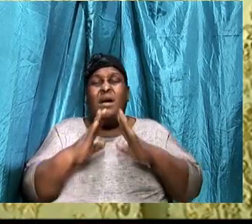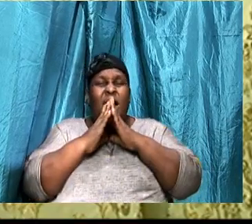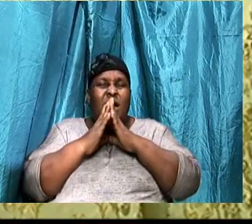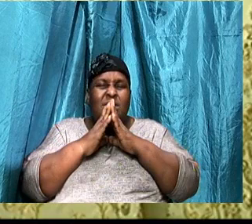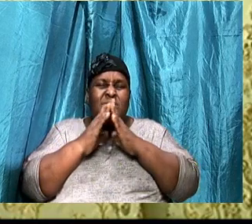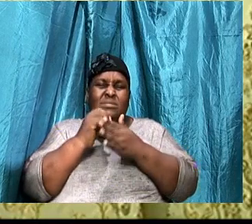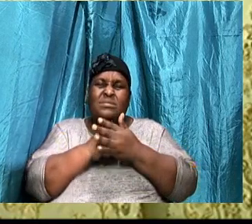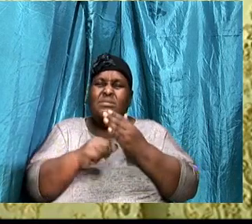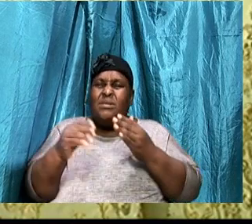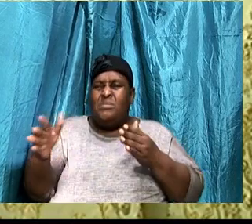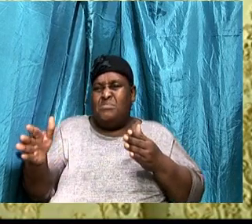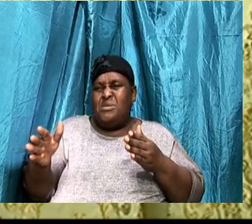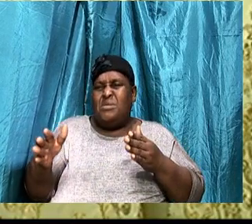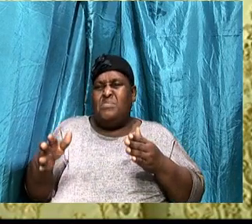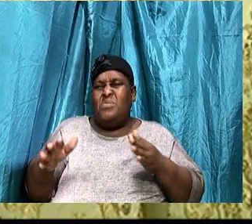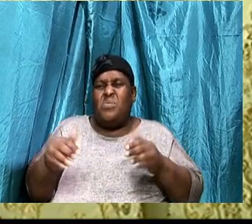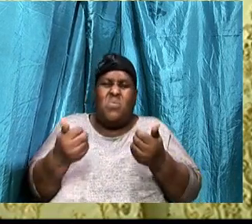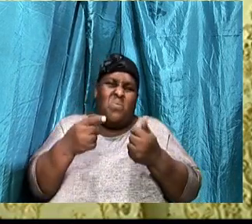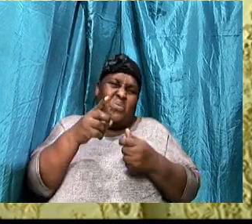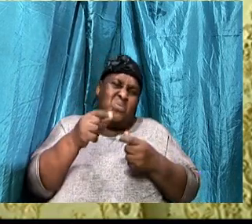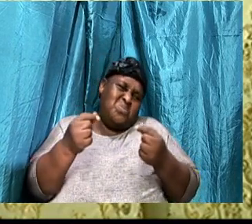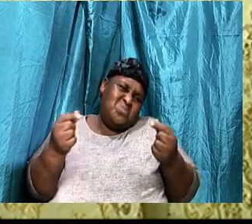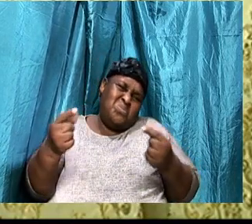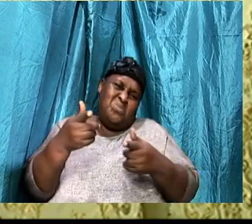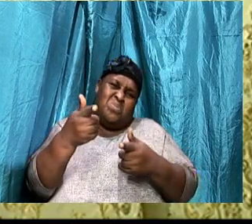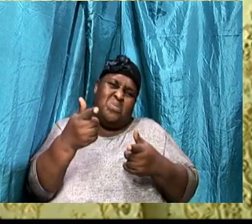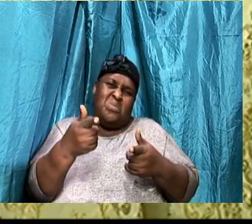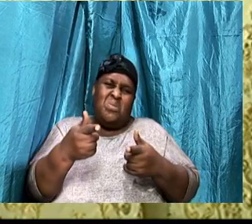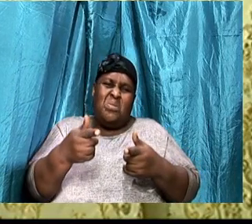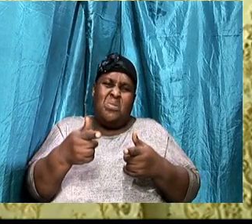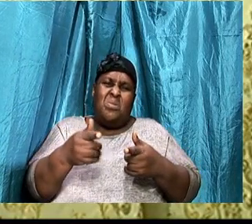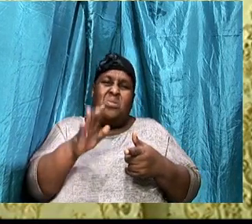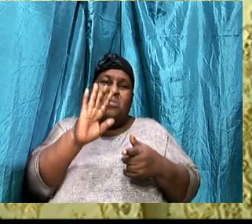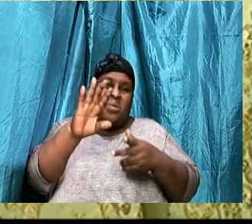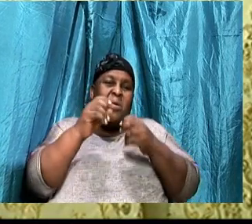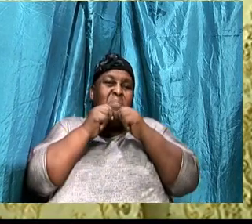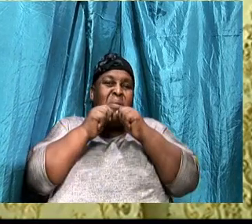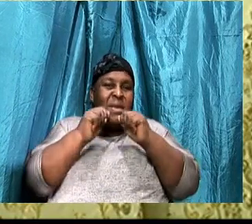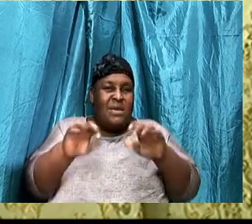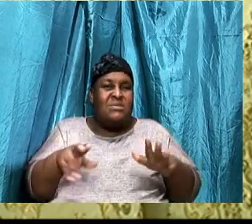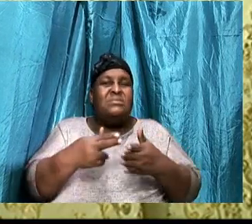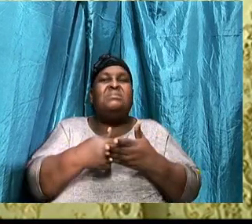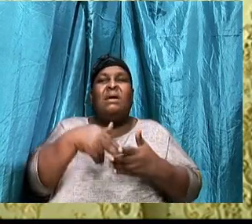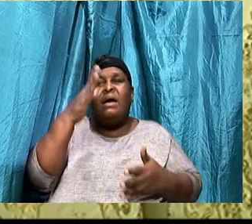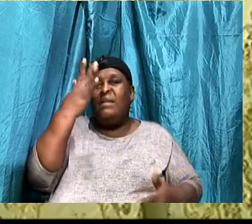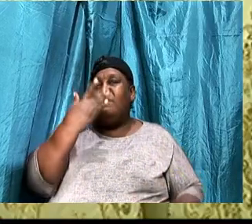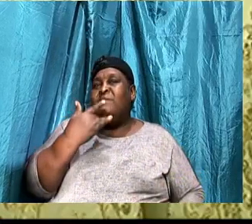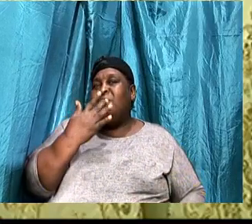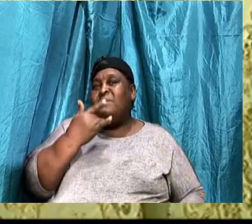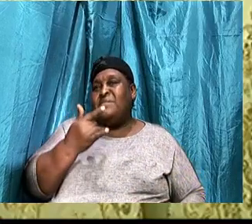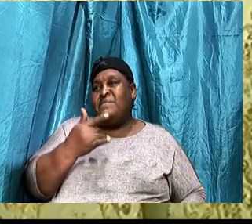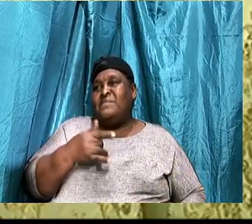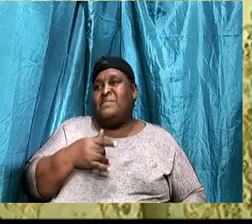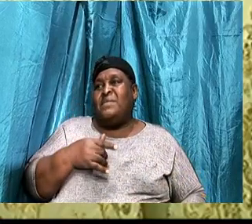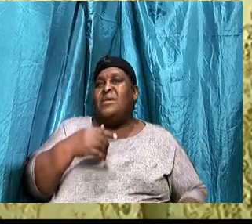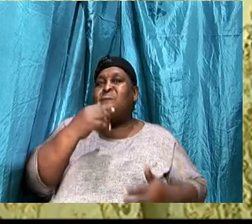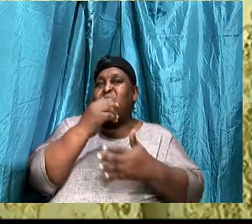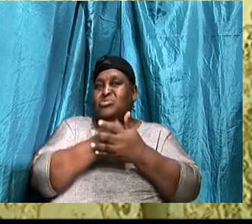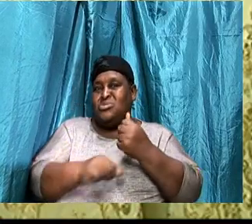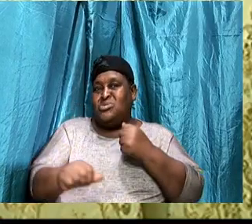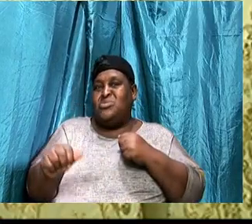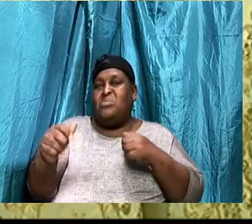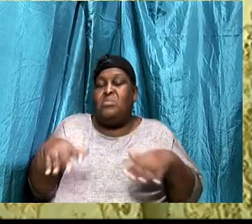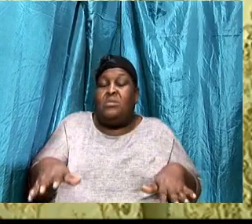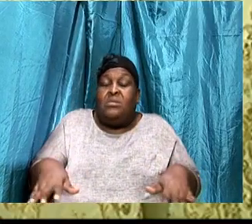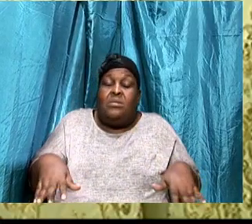And highly favored, Yes, That's right, You are blessed, And highly favored, But some, Are